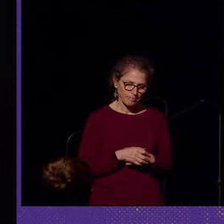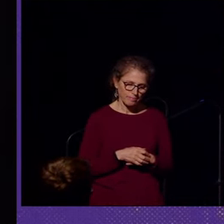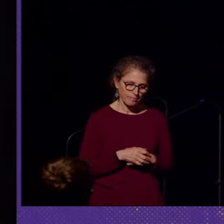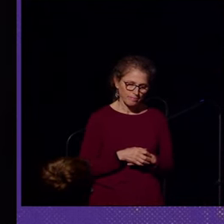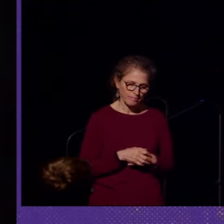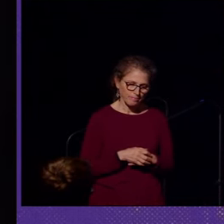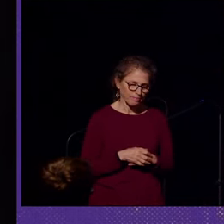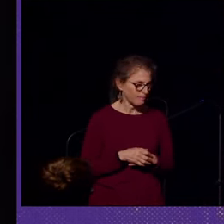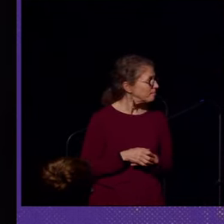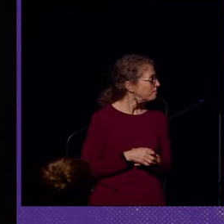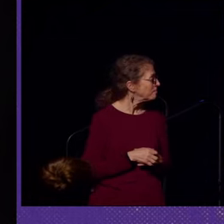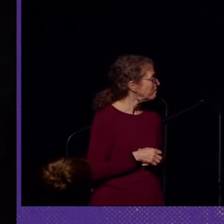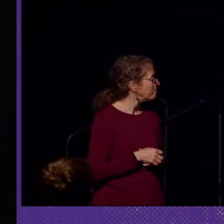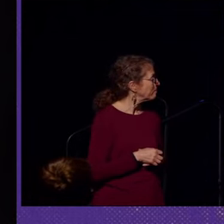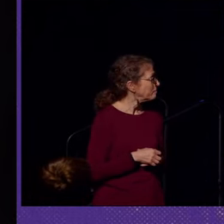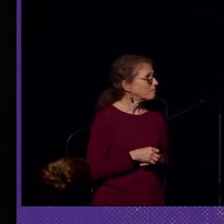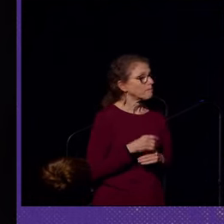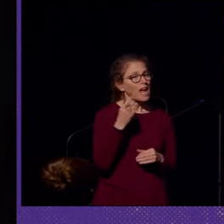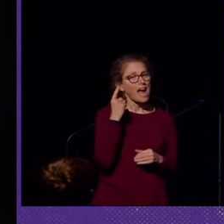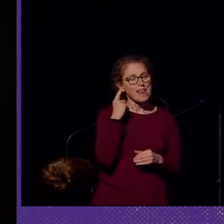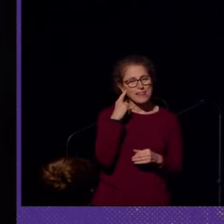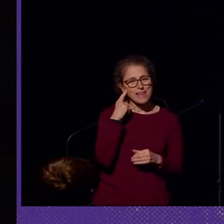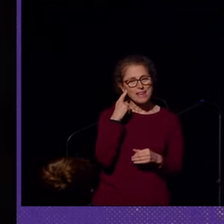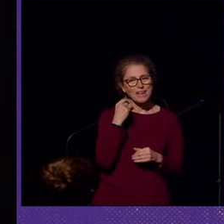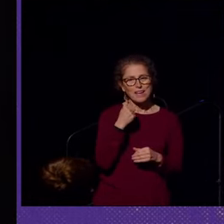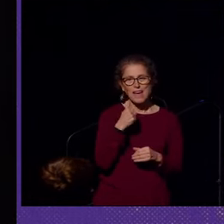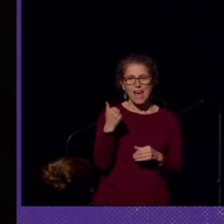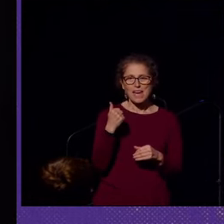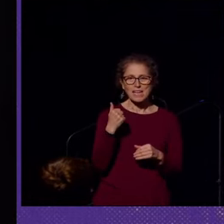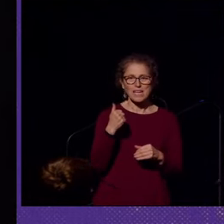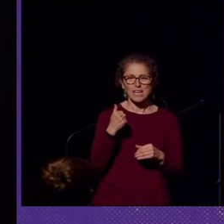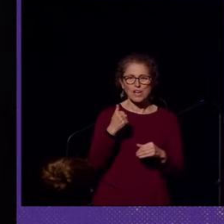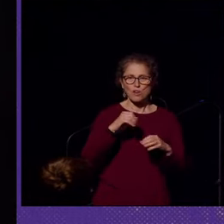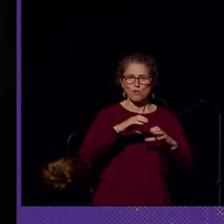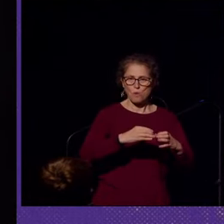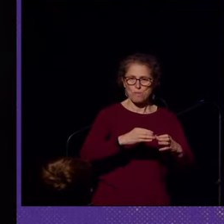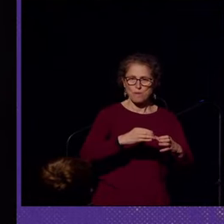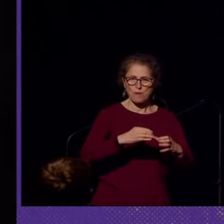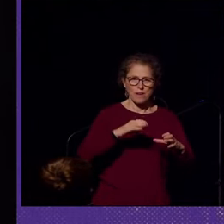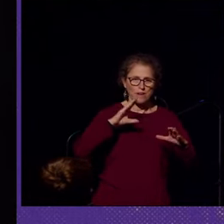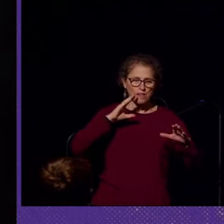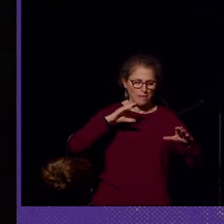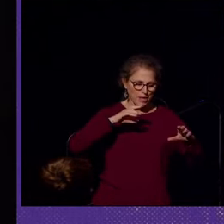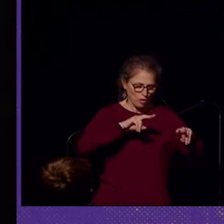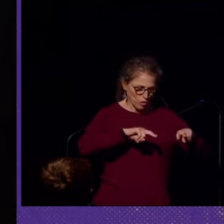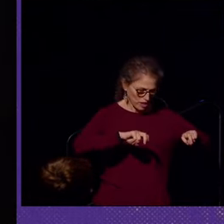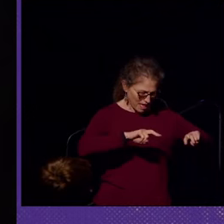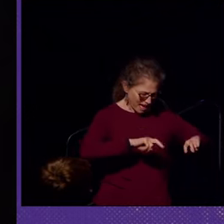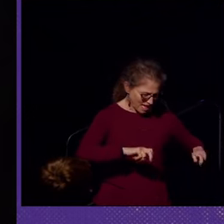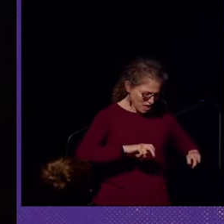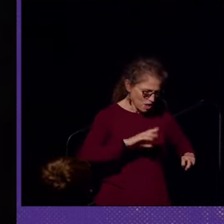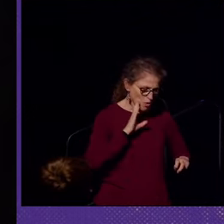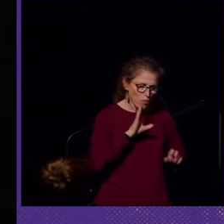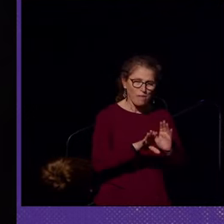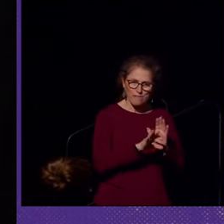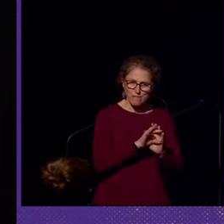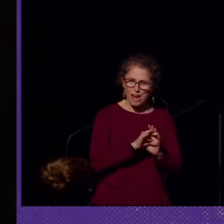I think any social group we look at, you're going to find lack of